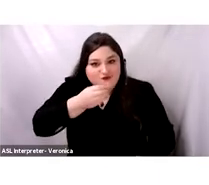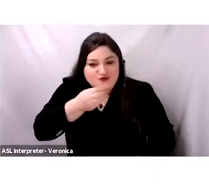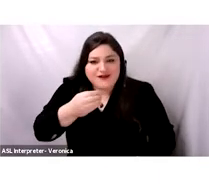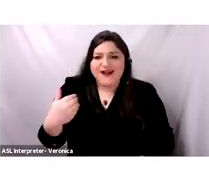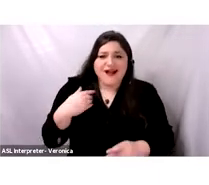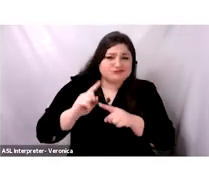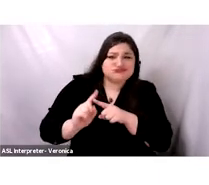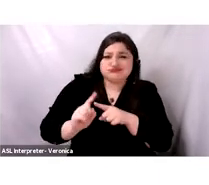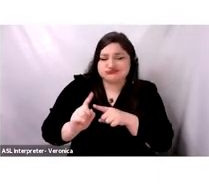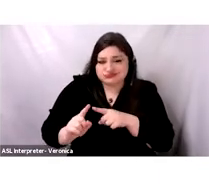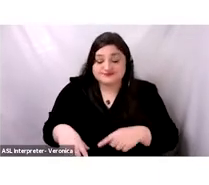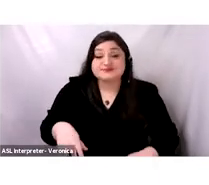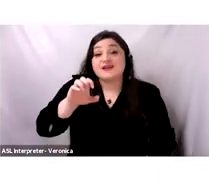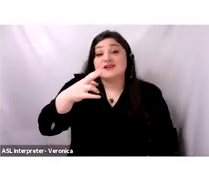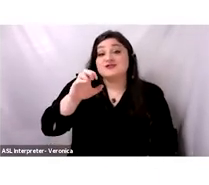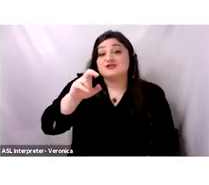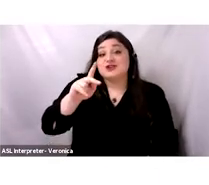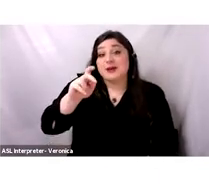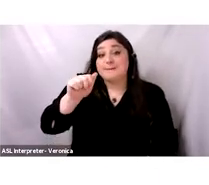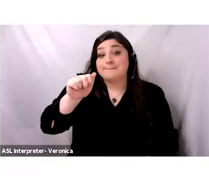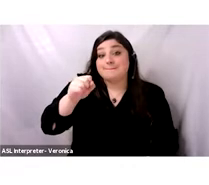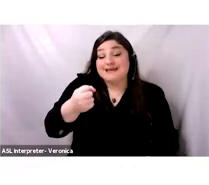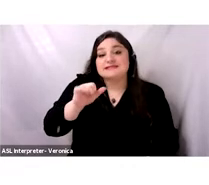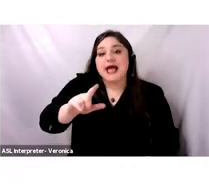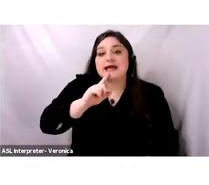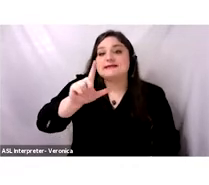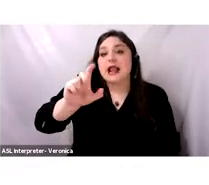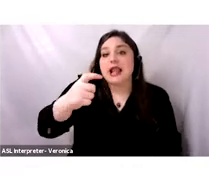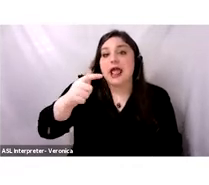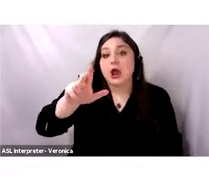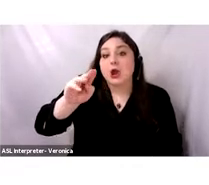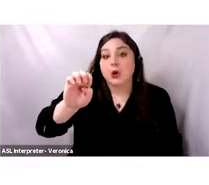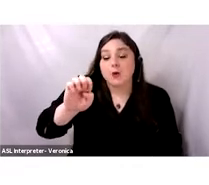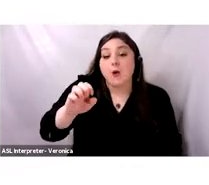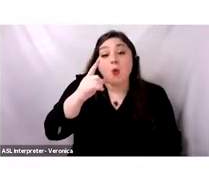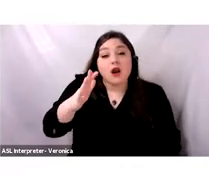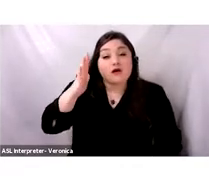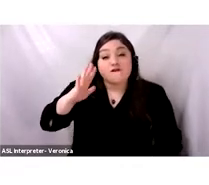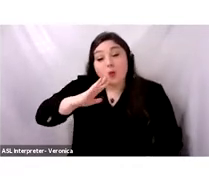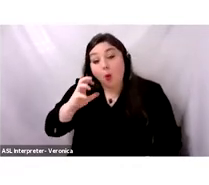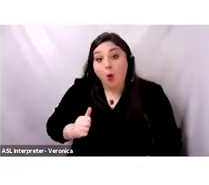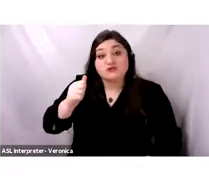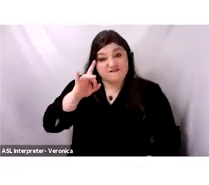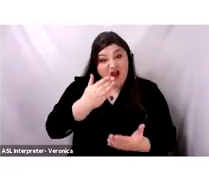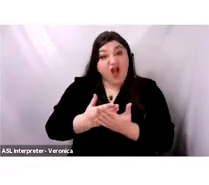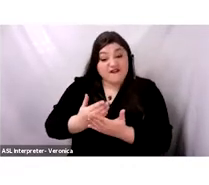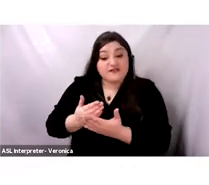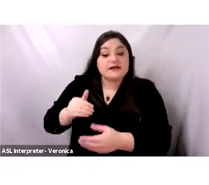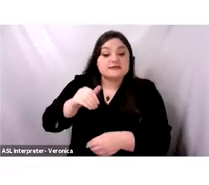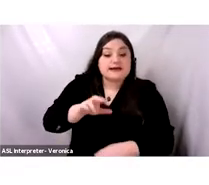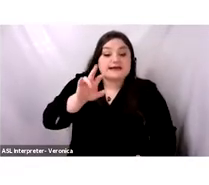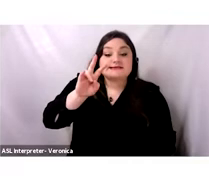varieties. Chickpeas are among the earliest legumes to be cultivated as evidence of 7,500 years old remain